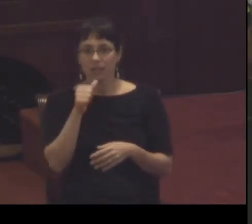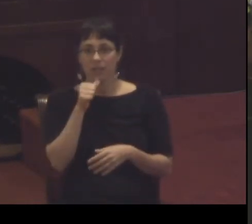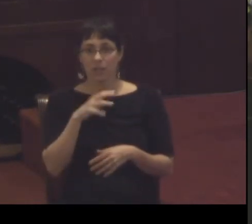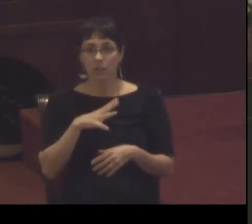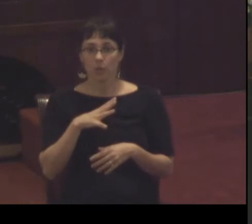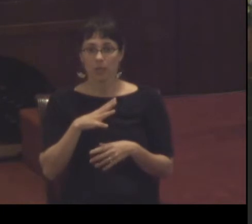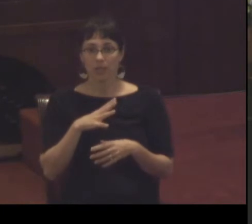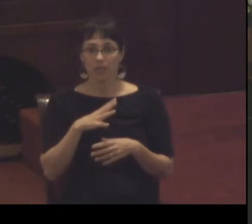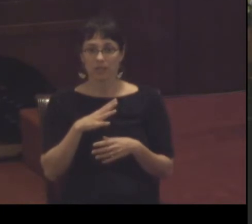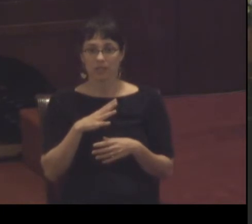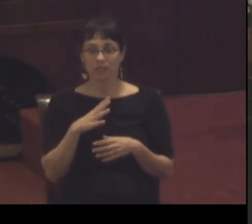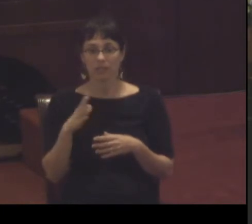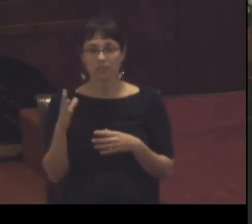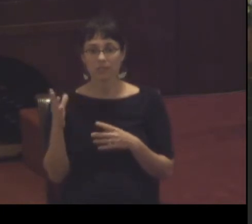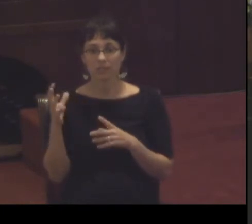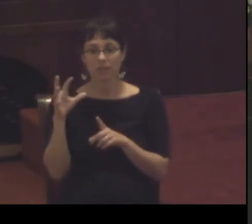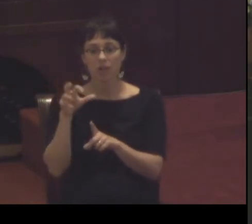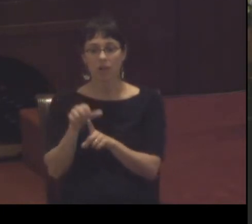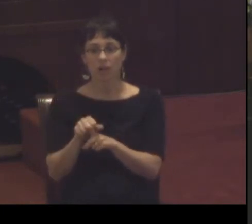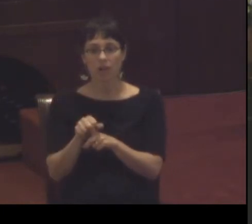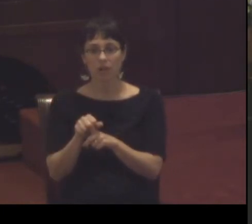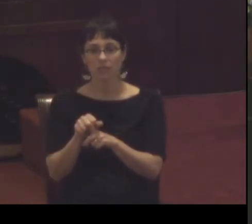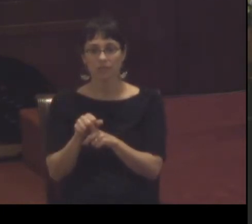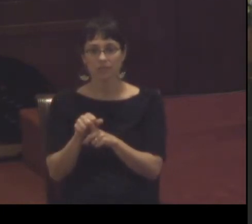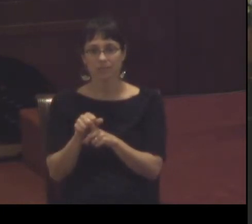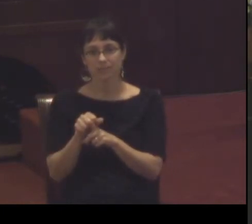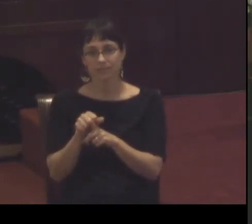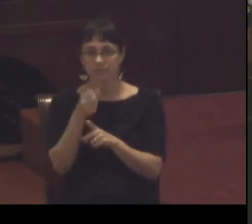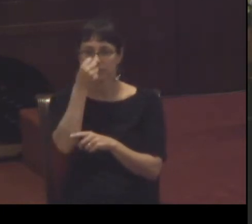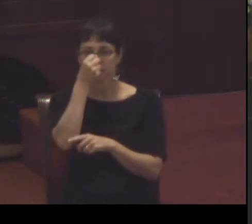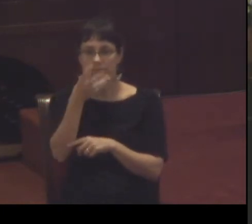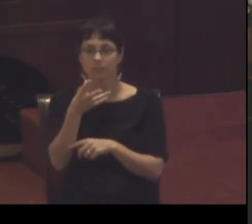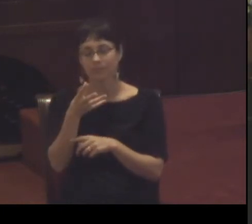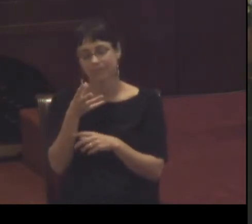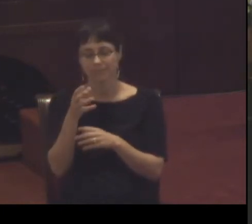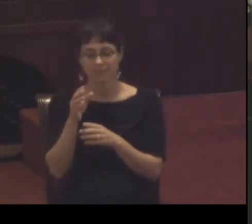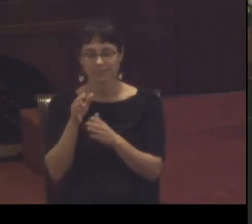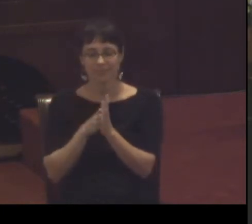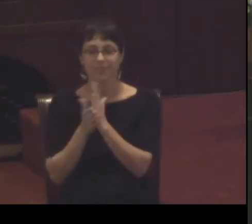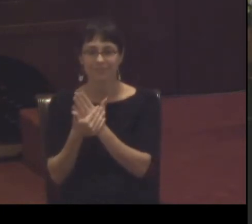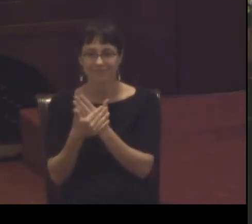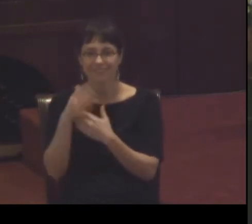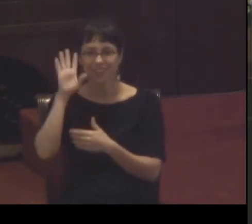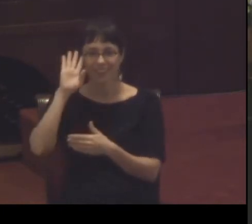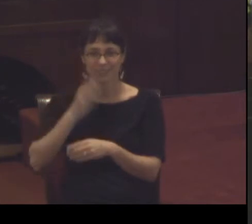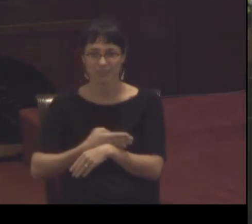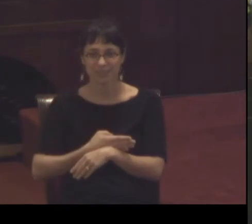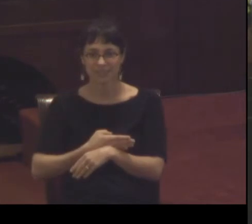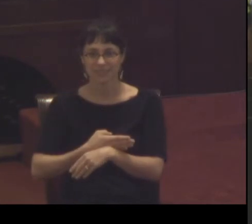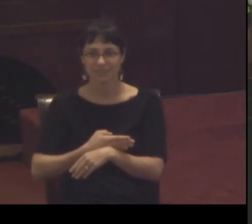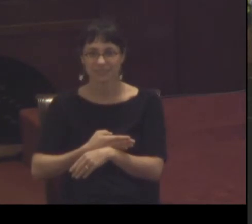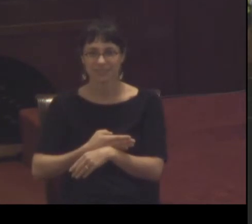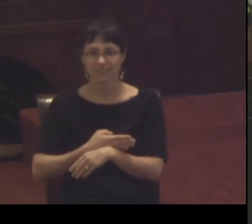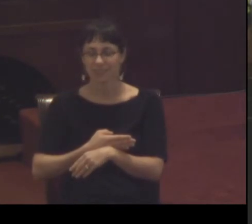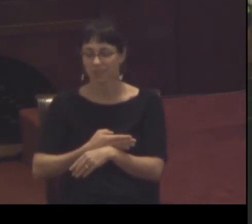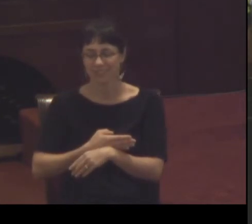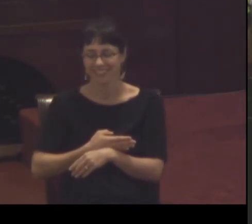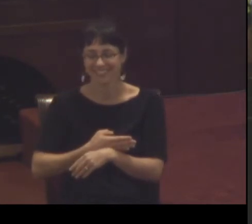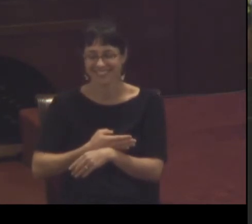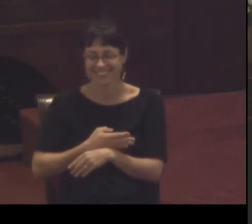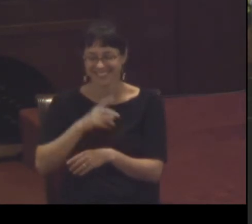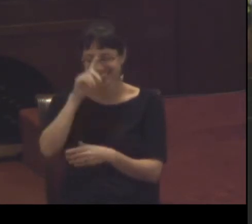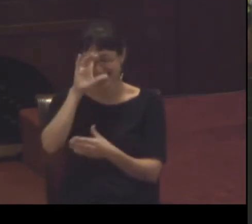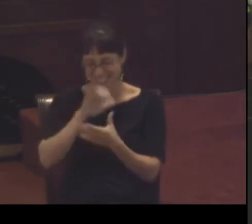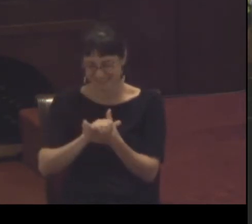chapter 8 the scribes and the Pharisees brought a woman who had been caught the same word here for overcome or